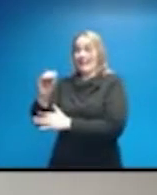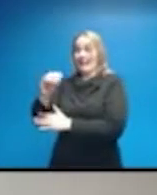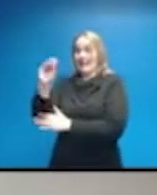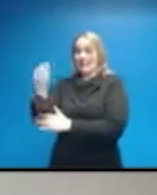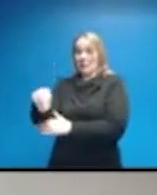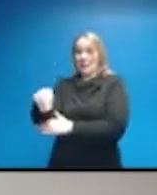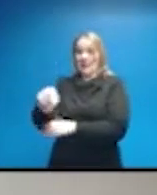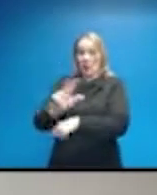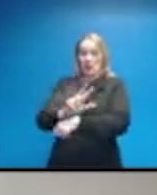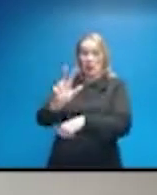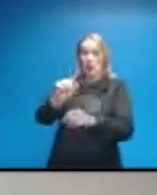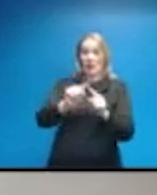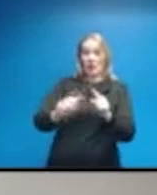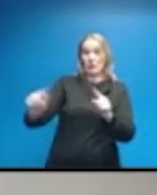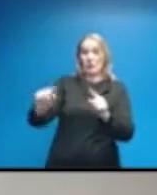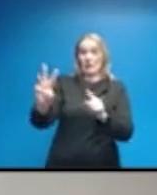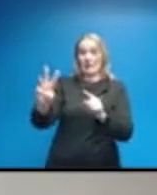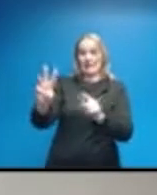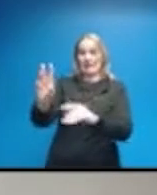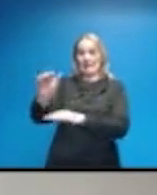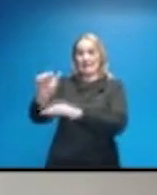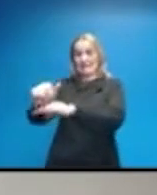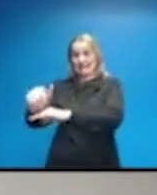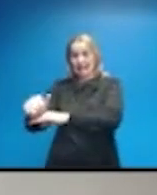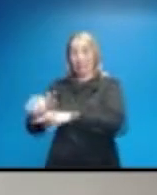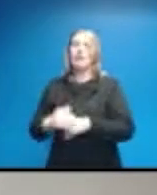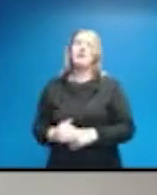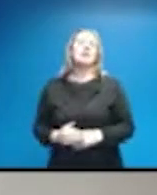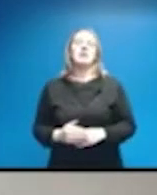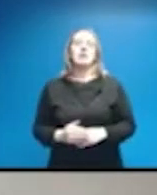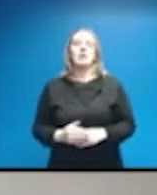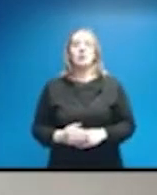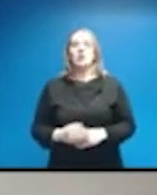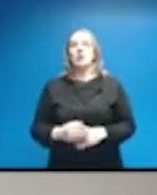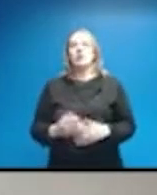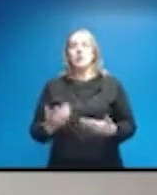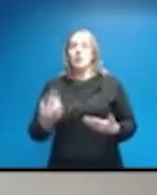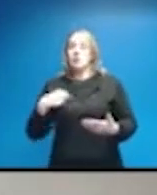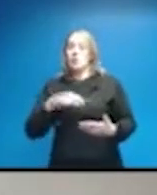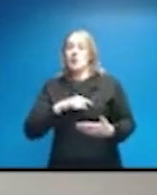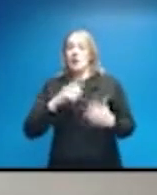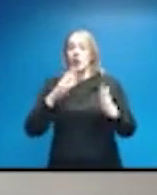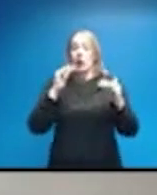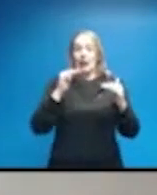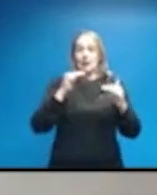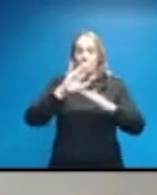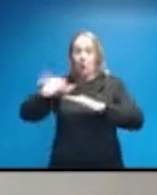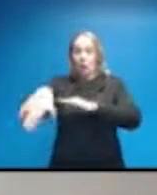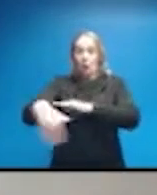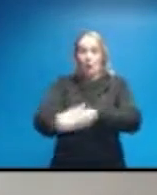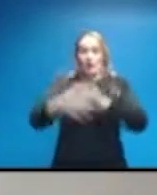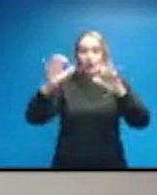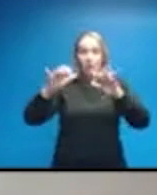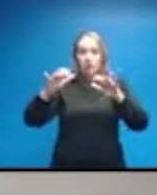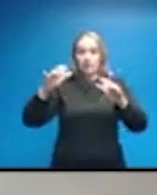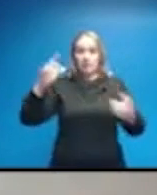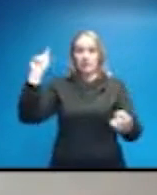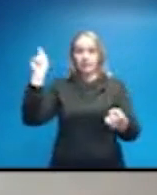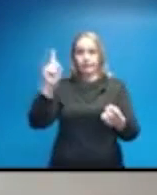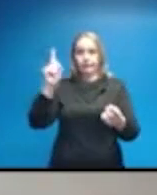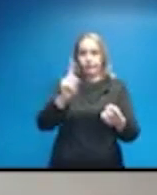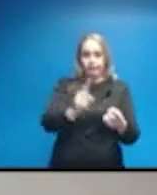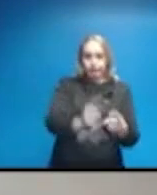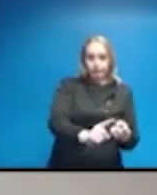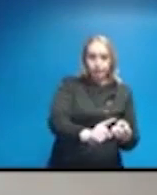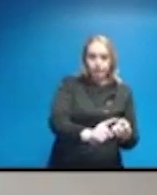and 6 p.m. today. Those chances are projected to decrease overnight, and we anticipate to